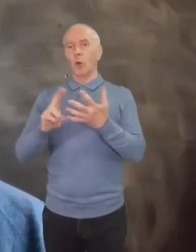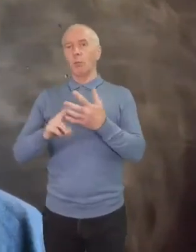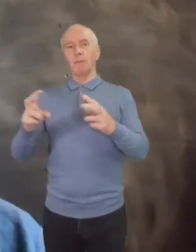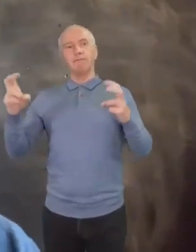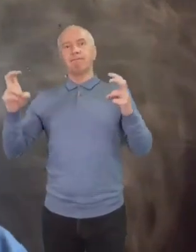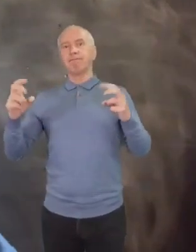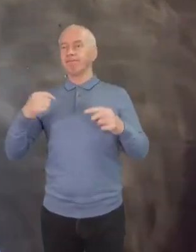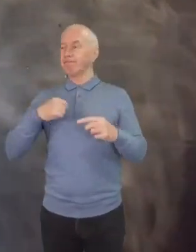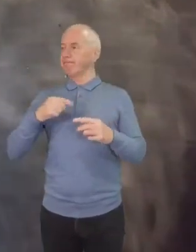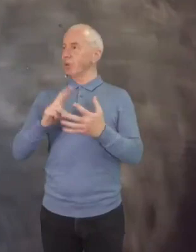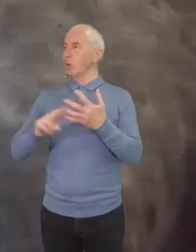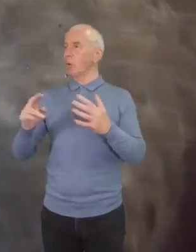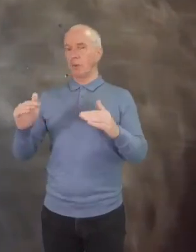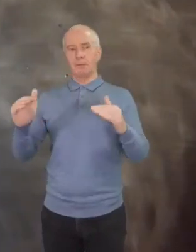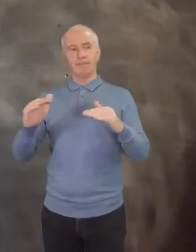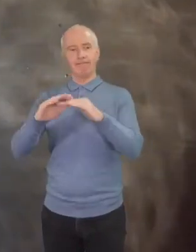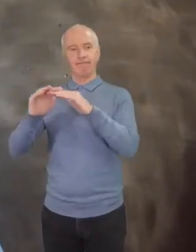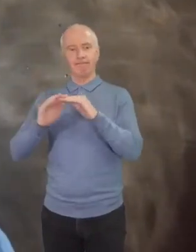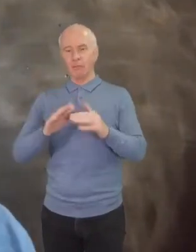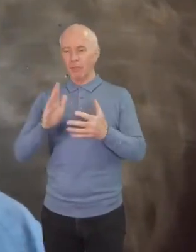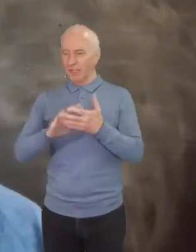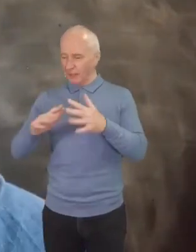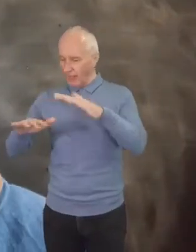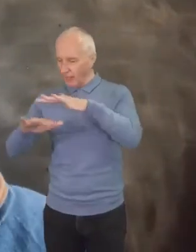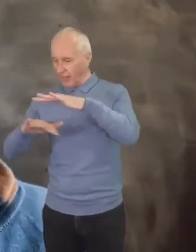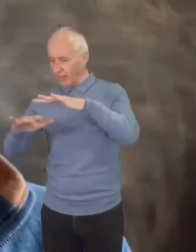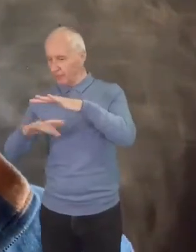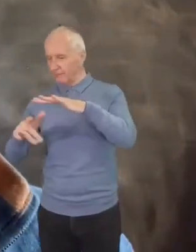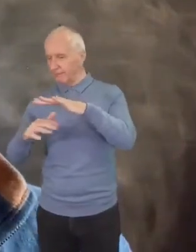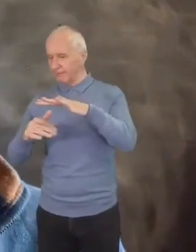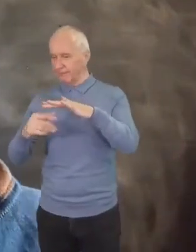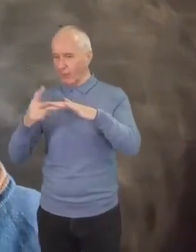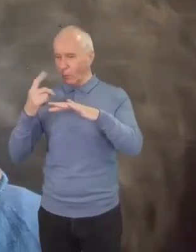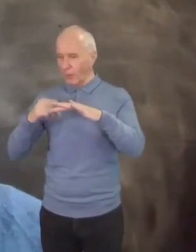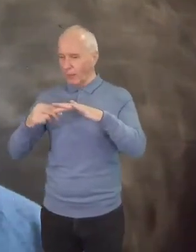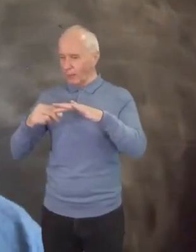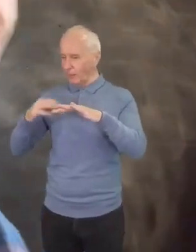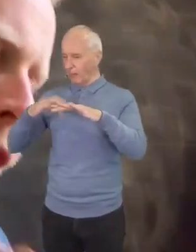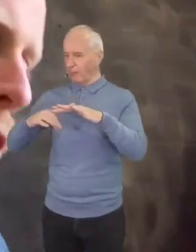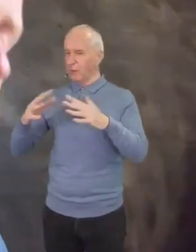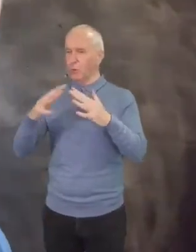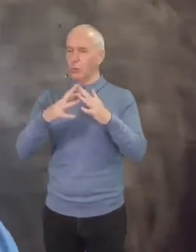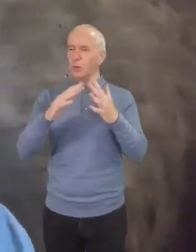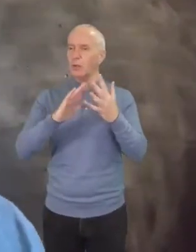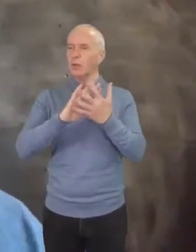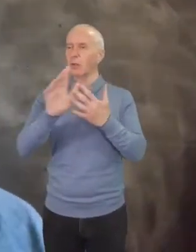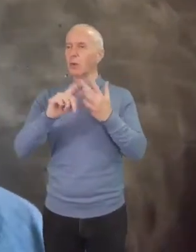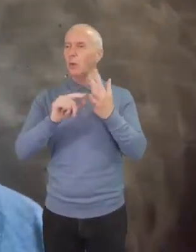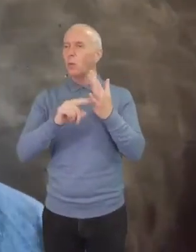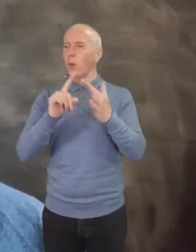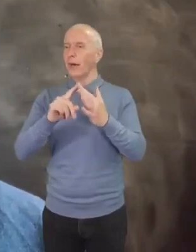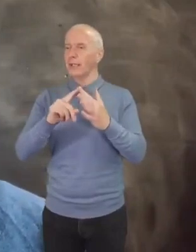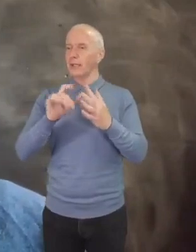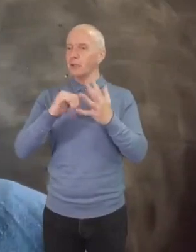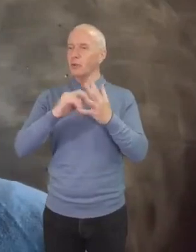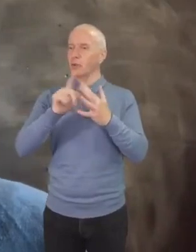And underlying white privilege is something called white supremacy. Now, I'm not talking about the Ku Klux Klan and the